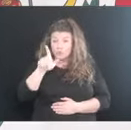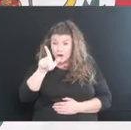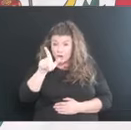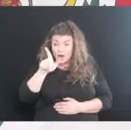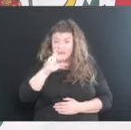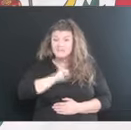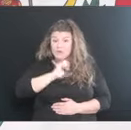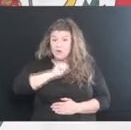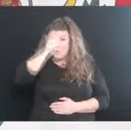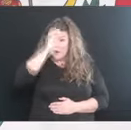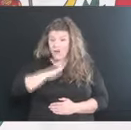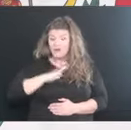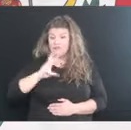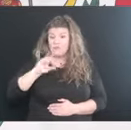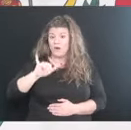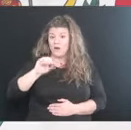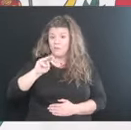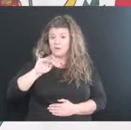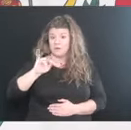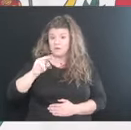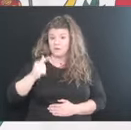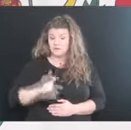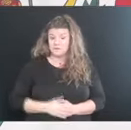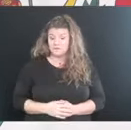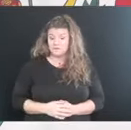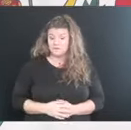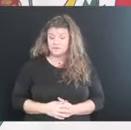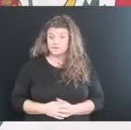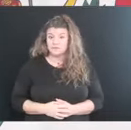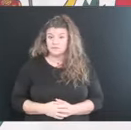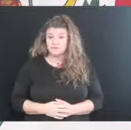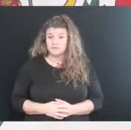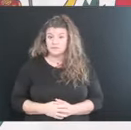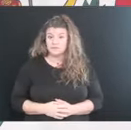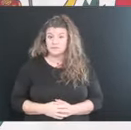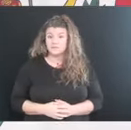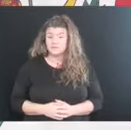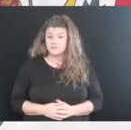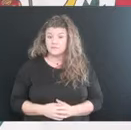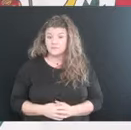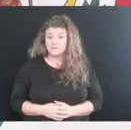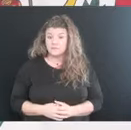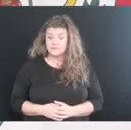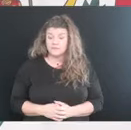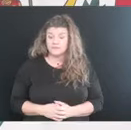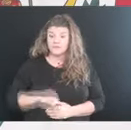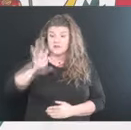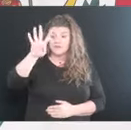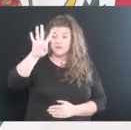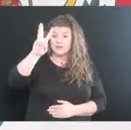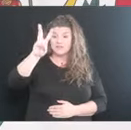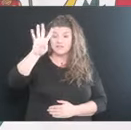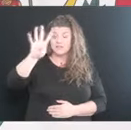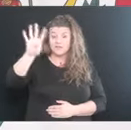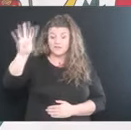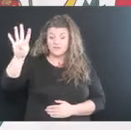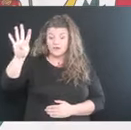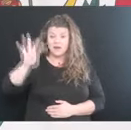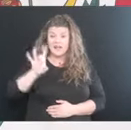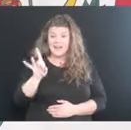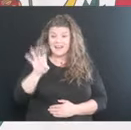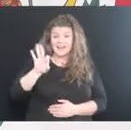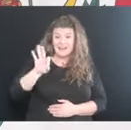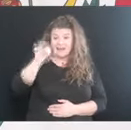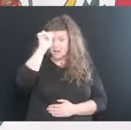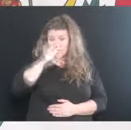-old male from Ritchie the 4640th death of 86